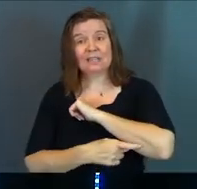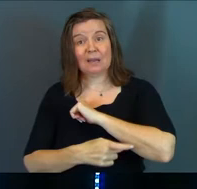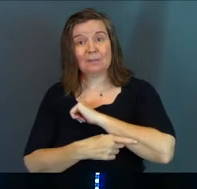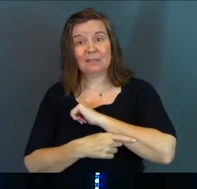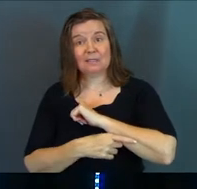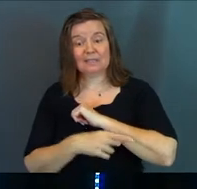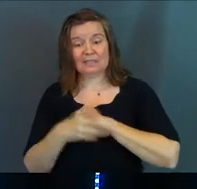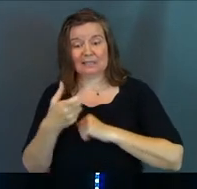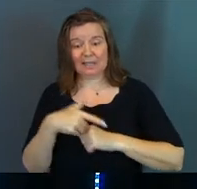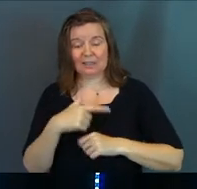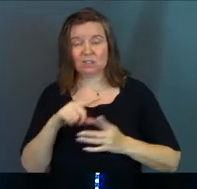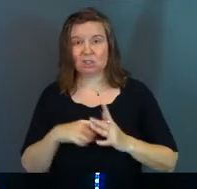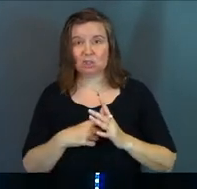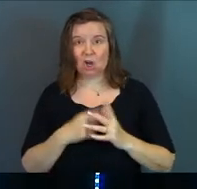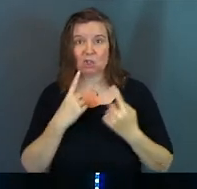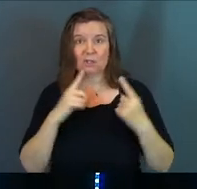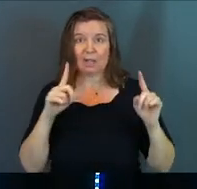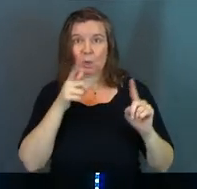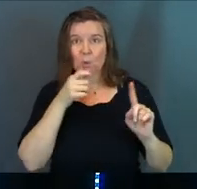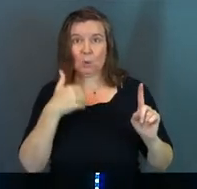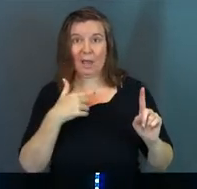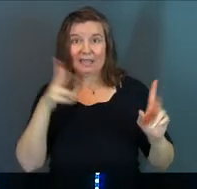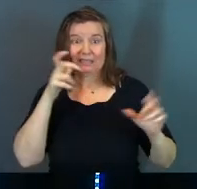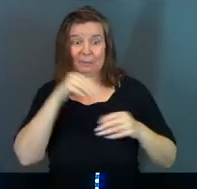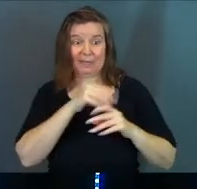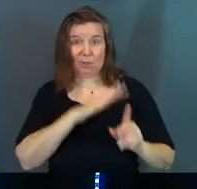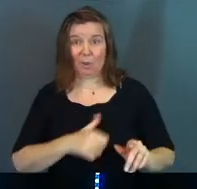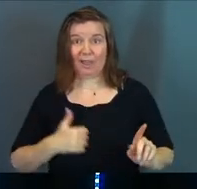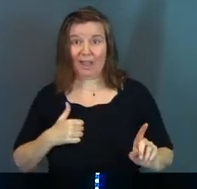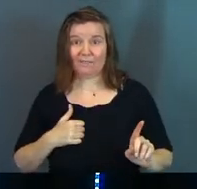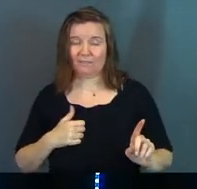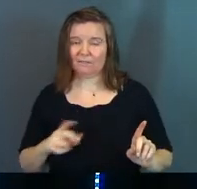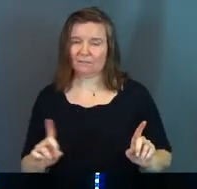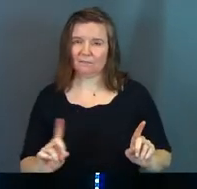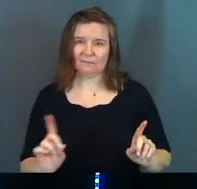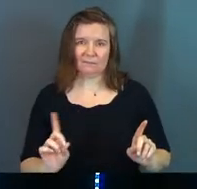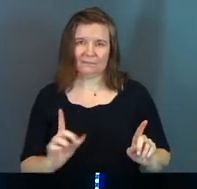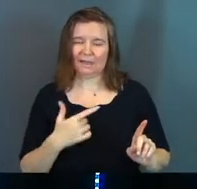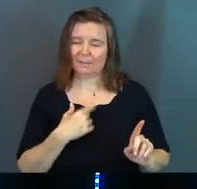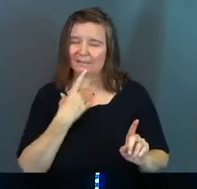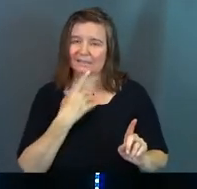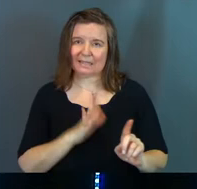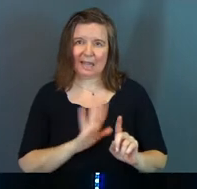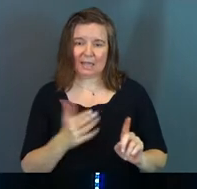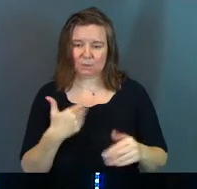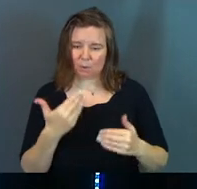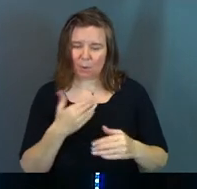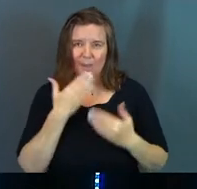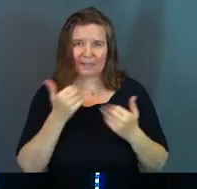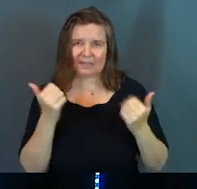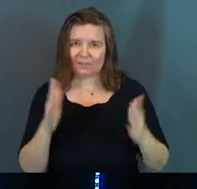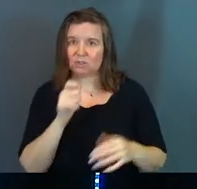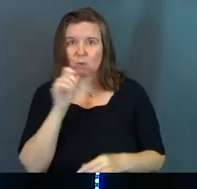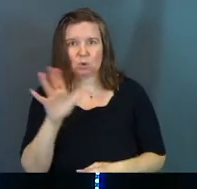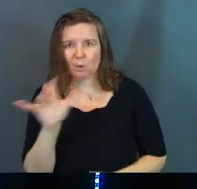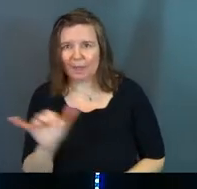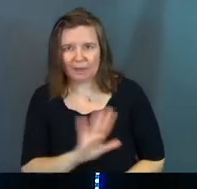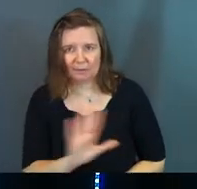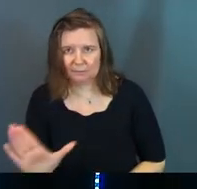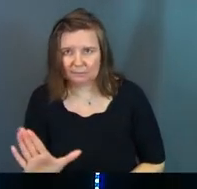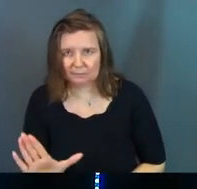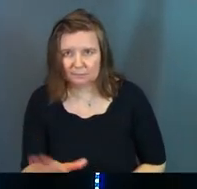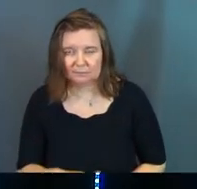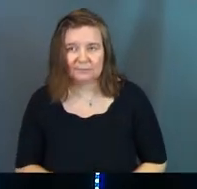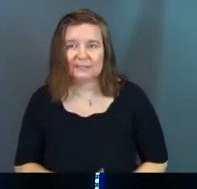is to take this and start declaring who has a demon in your life, let me just say, as we go into Thanksgiving, do not do that.